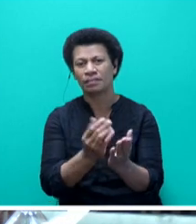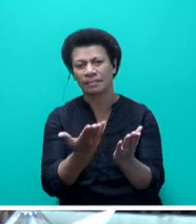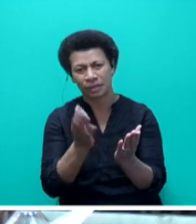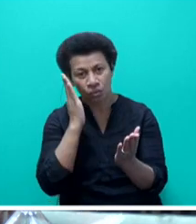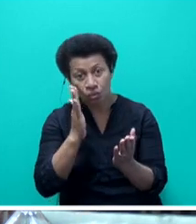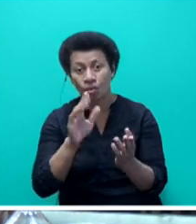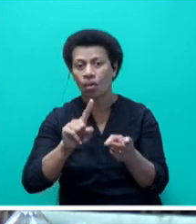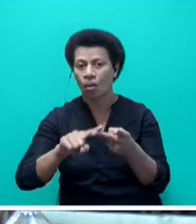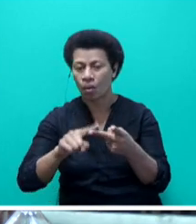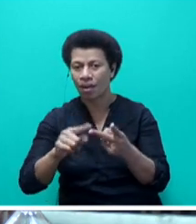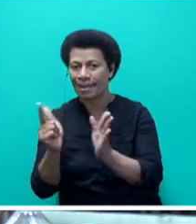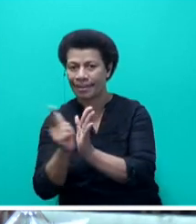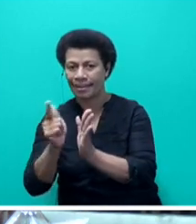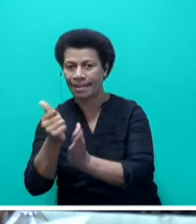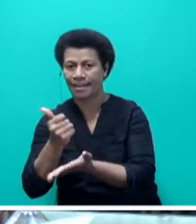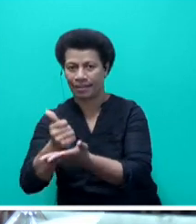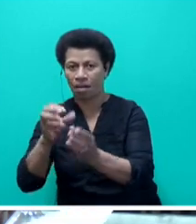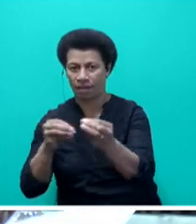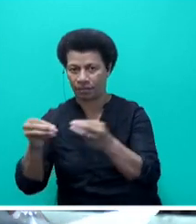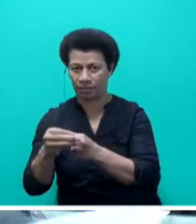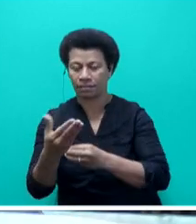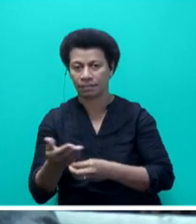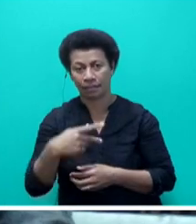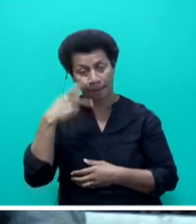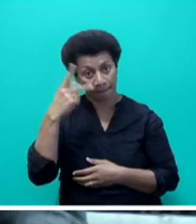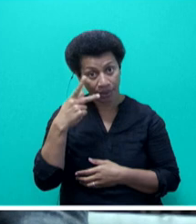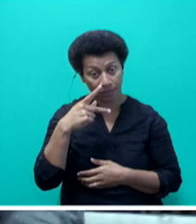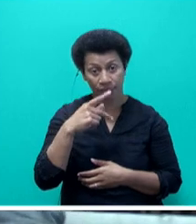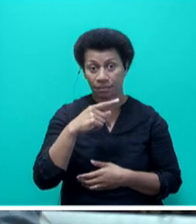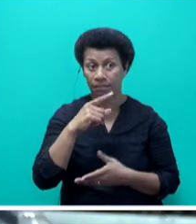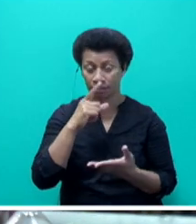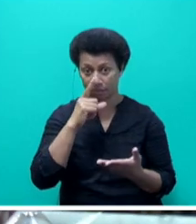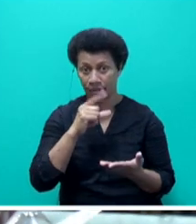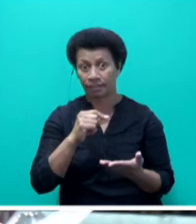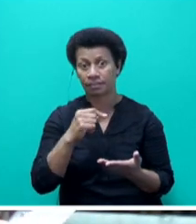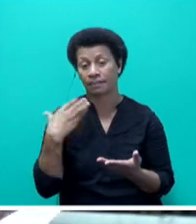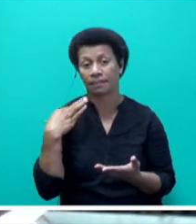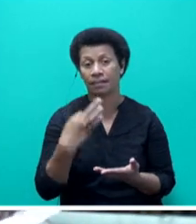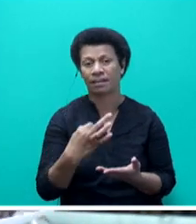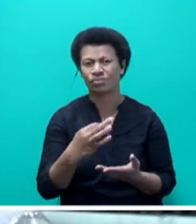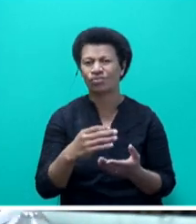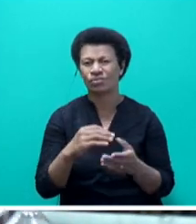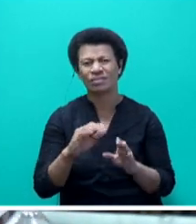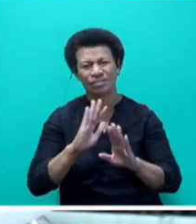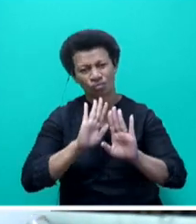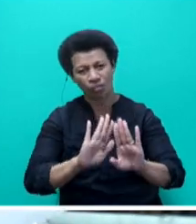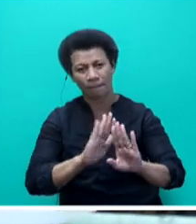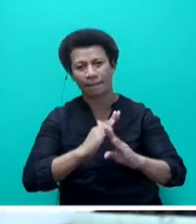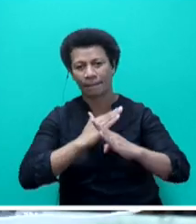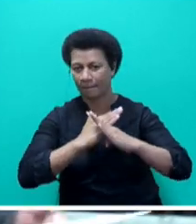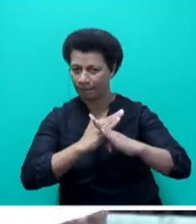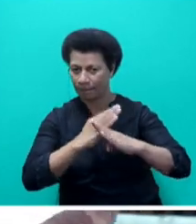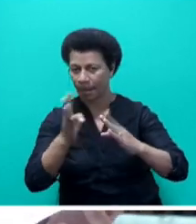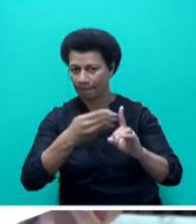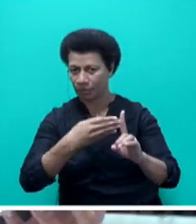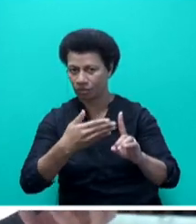Mr. Speaker, sir, at this stage only parents are permitted to submit the application as of now to avoid any abuse of the initiative. Mr. Speaker, sir,